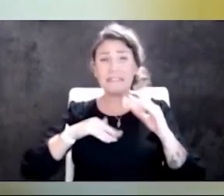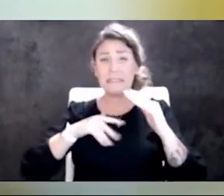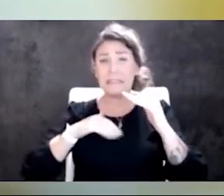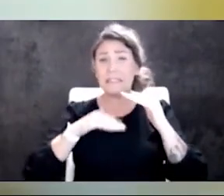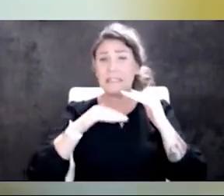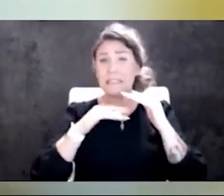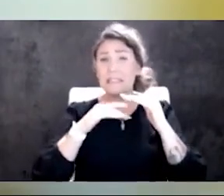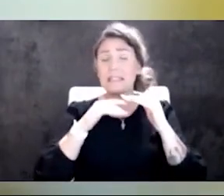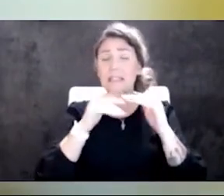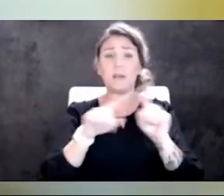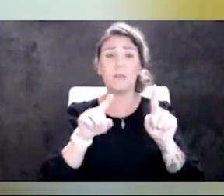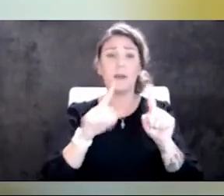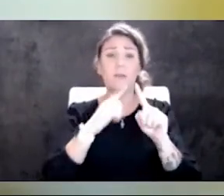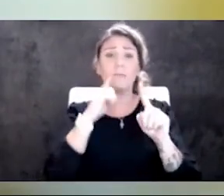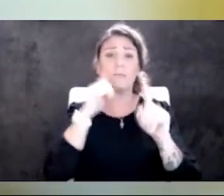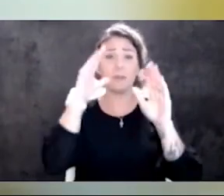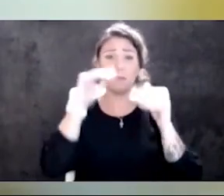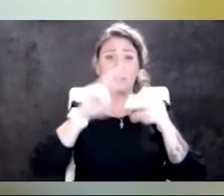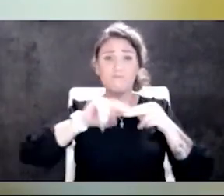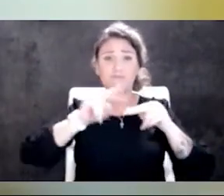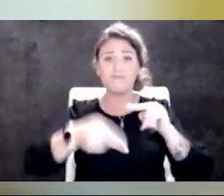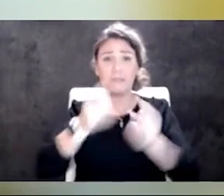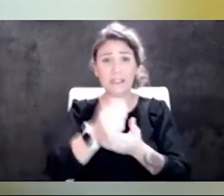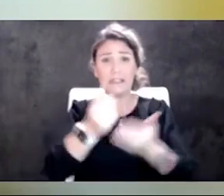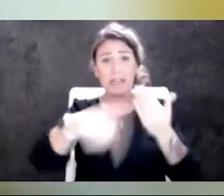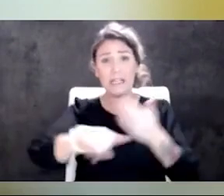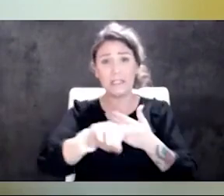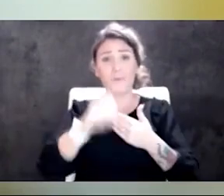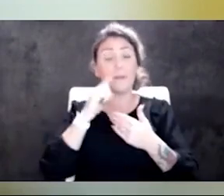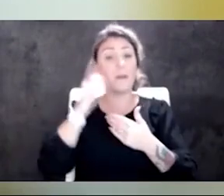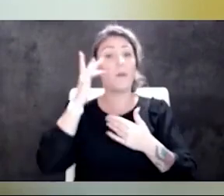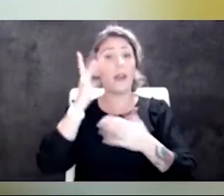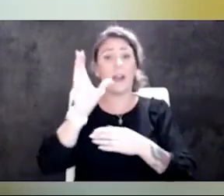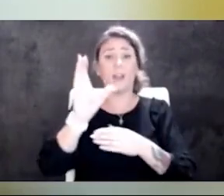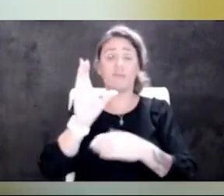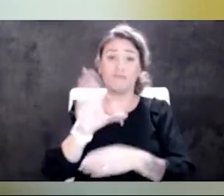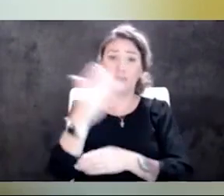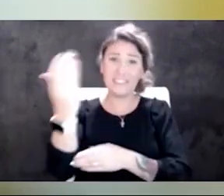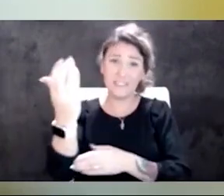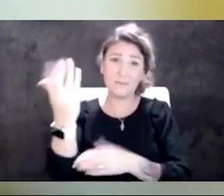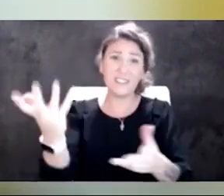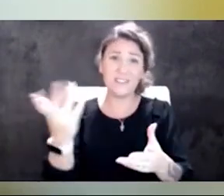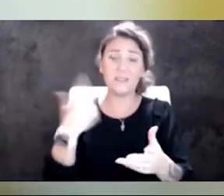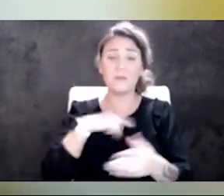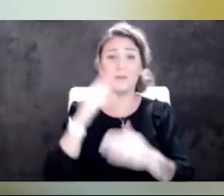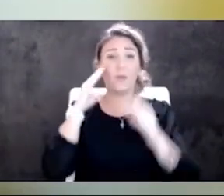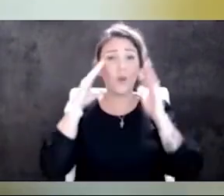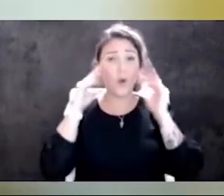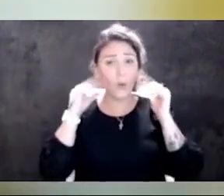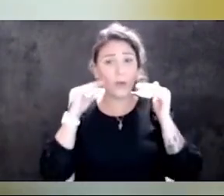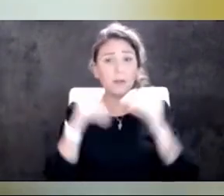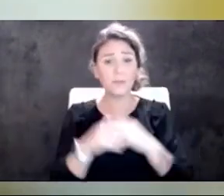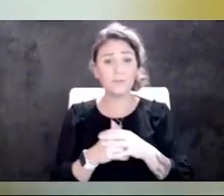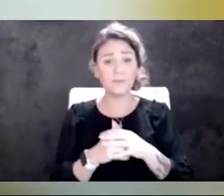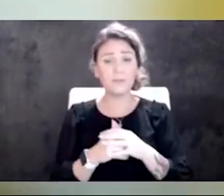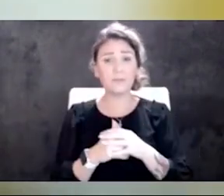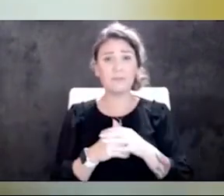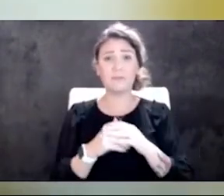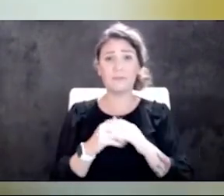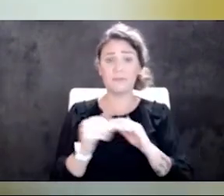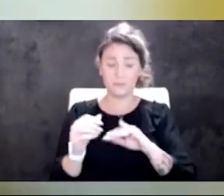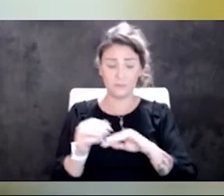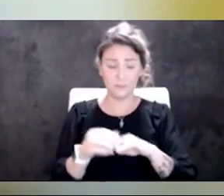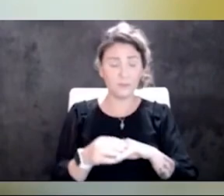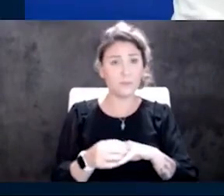except we're, we're expecting another drop next week, uh, because of Christmas. So yeah, we're hoping that we can stay at that three to five.